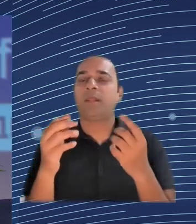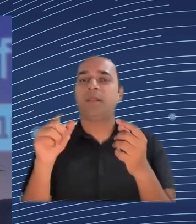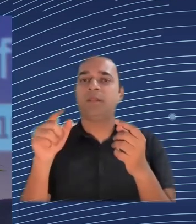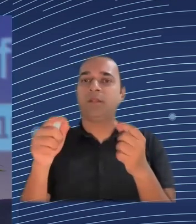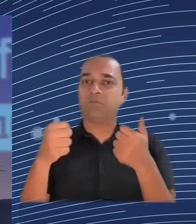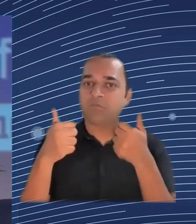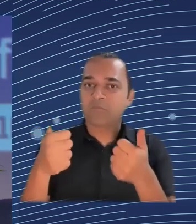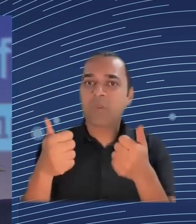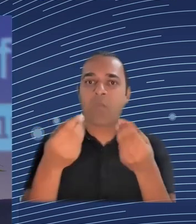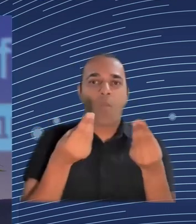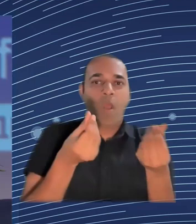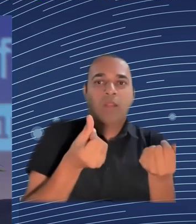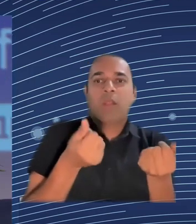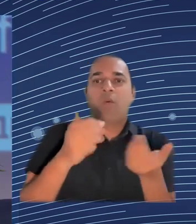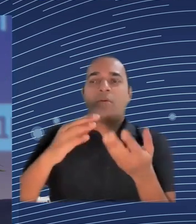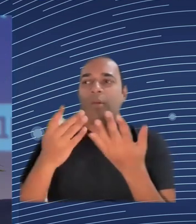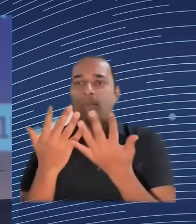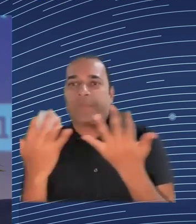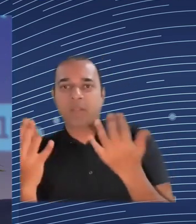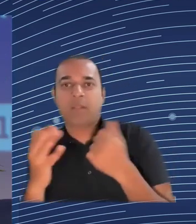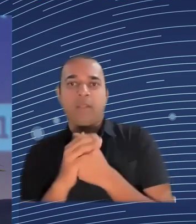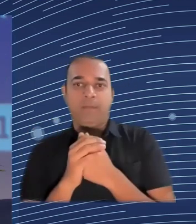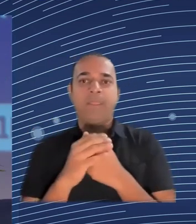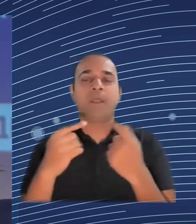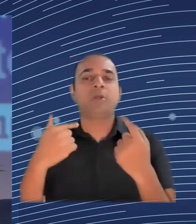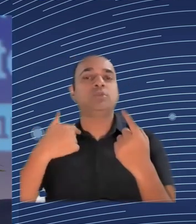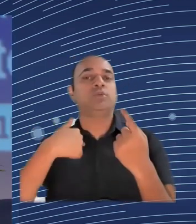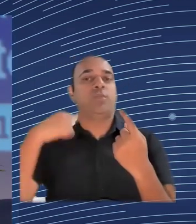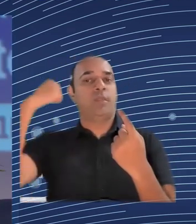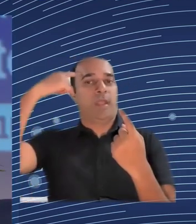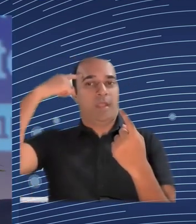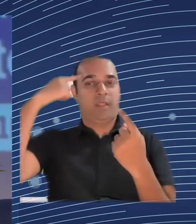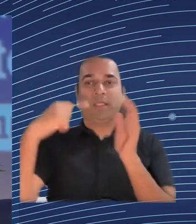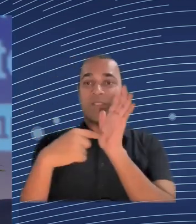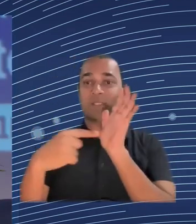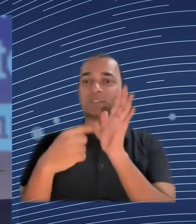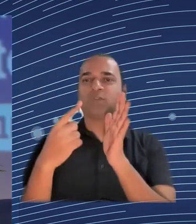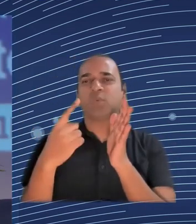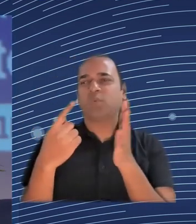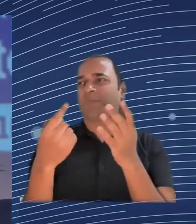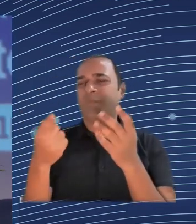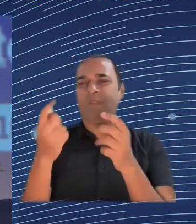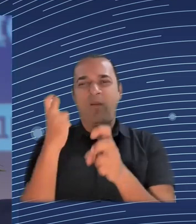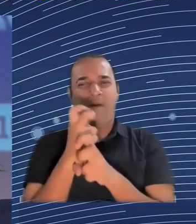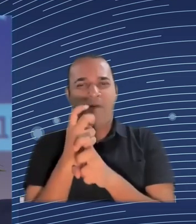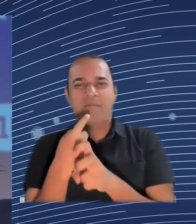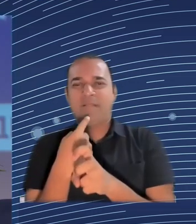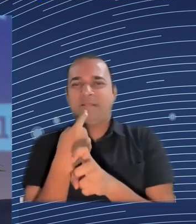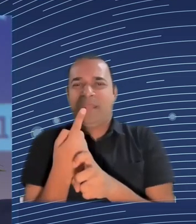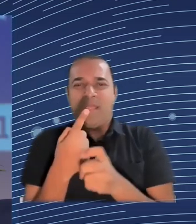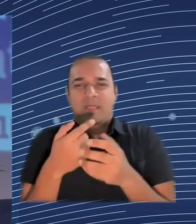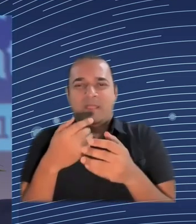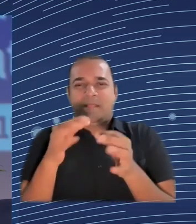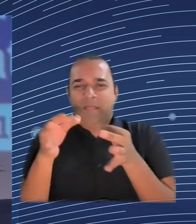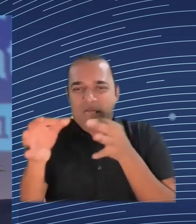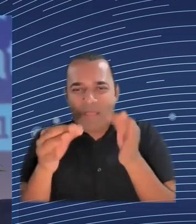indicators. It's not so easy to get to the common agreement how to measure those indicators. That's why probably they are not